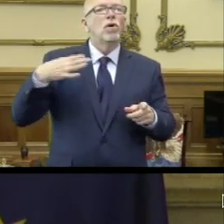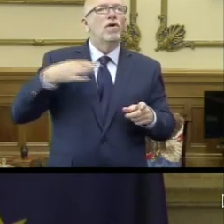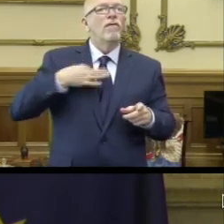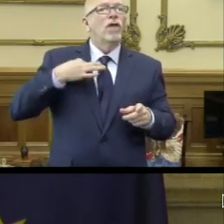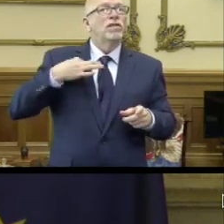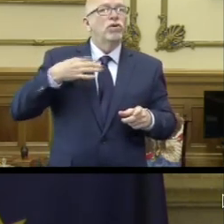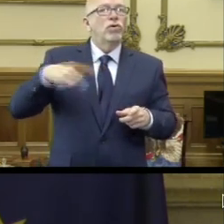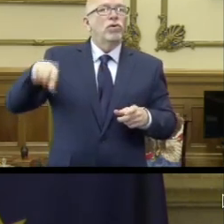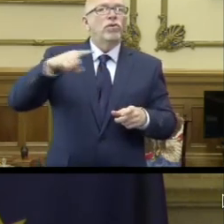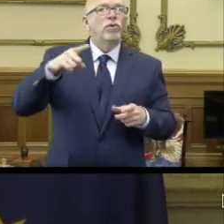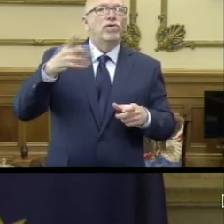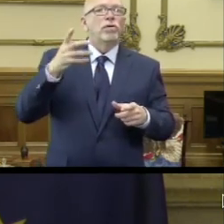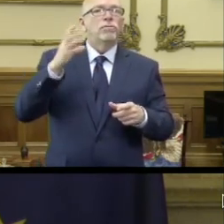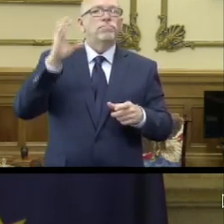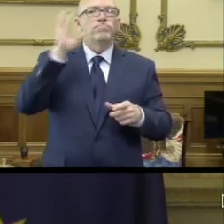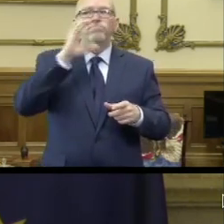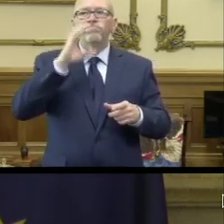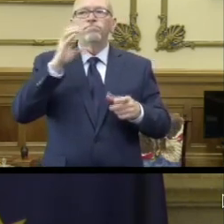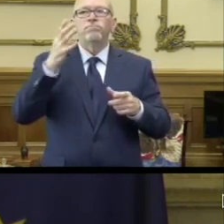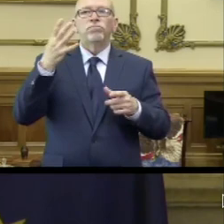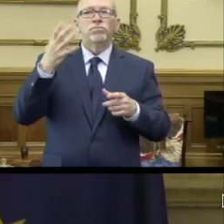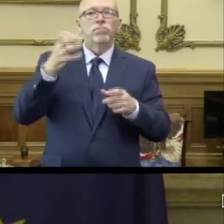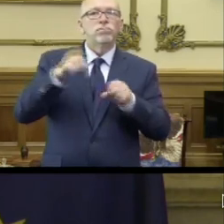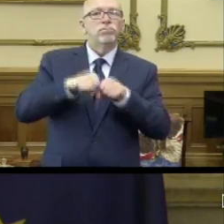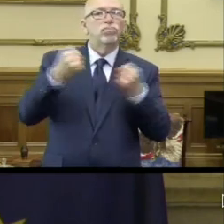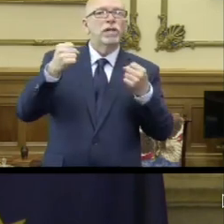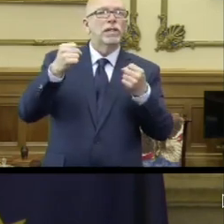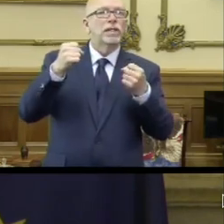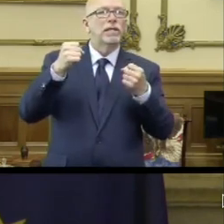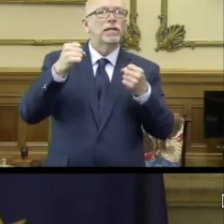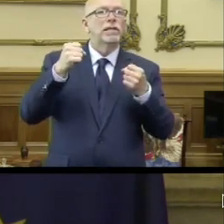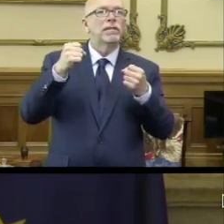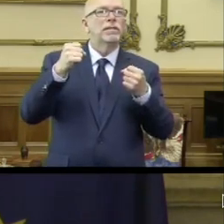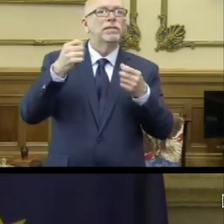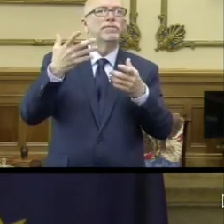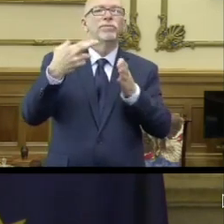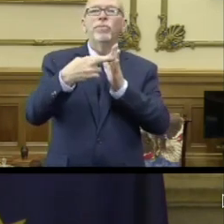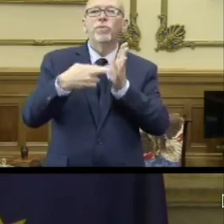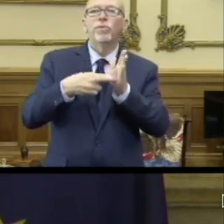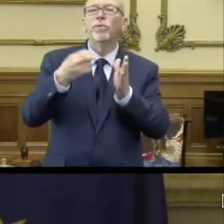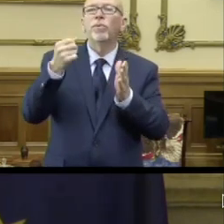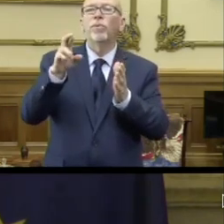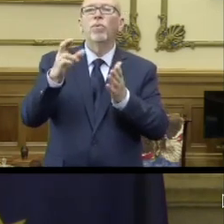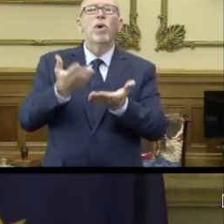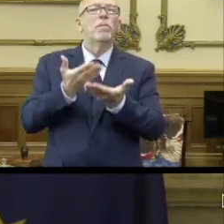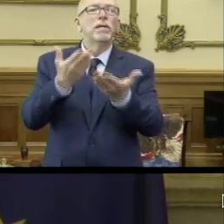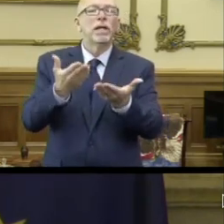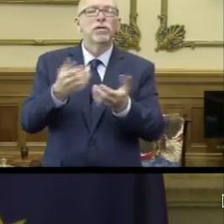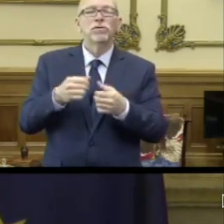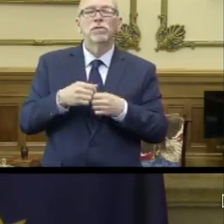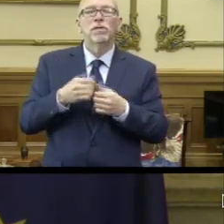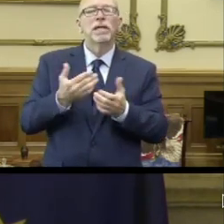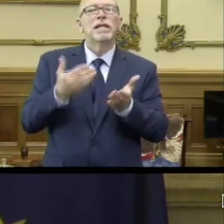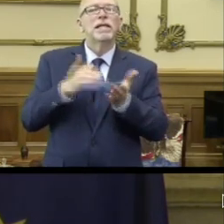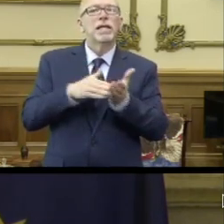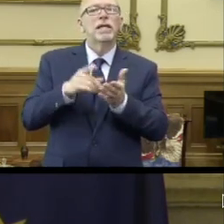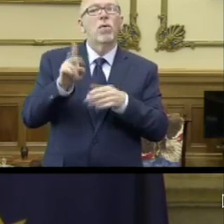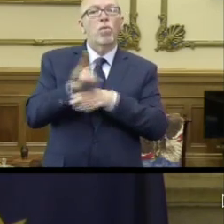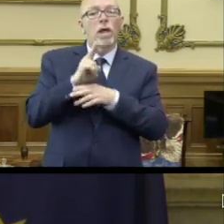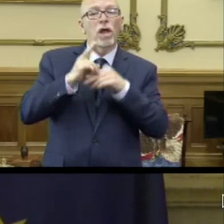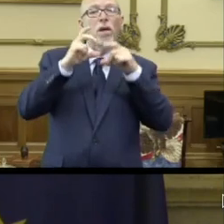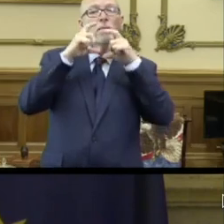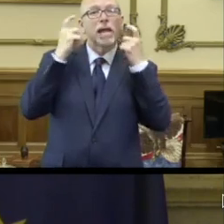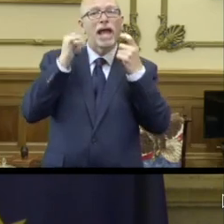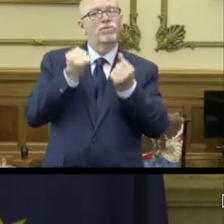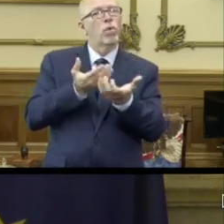seeking to break the recommended or the rules or the recommendations. Again, wearing a mask is a